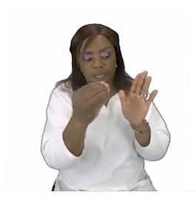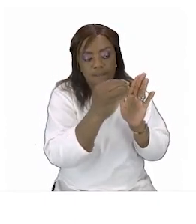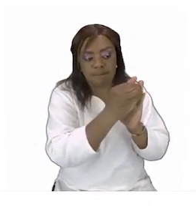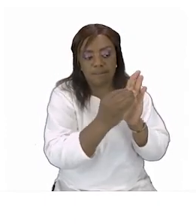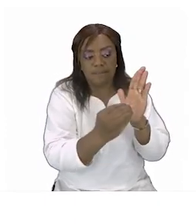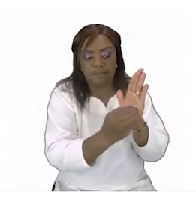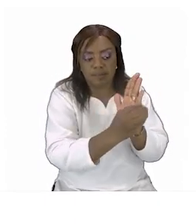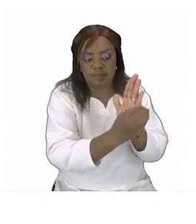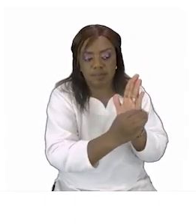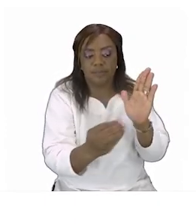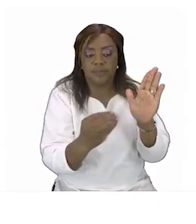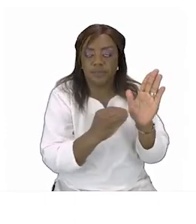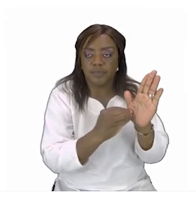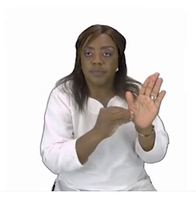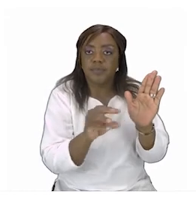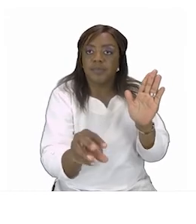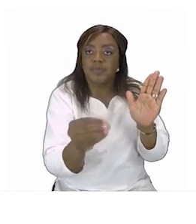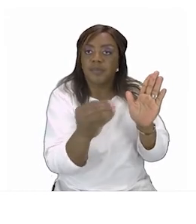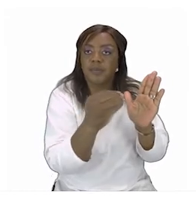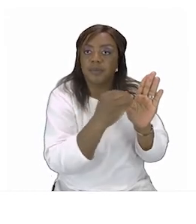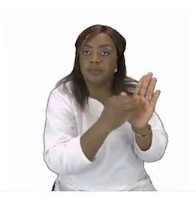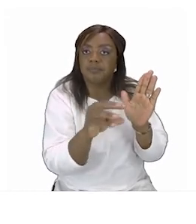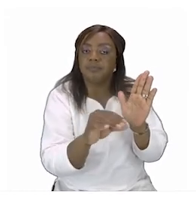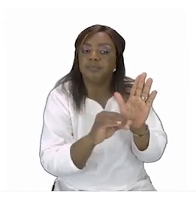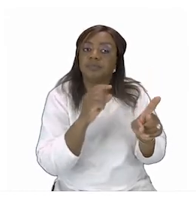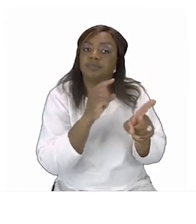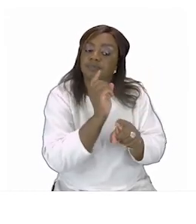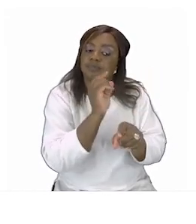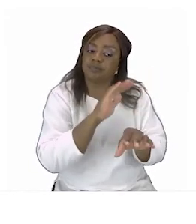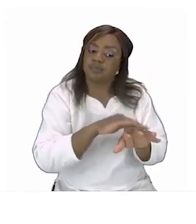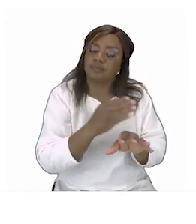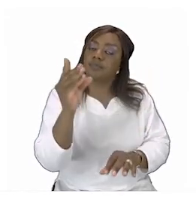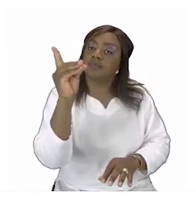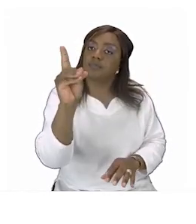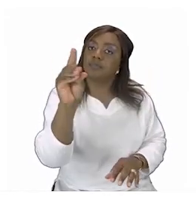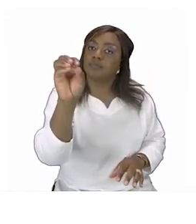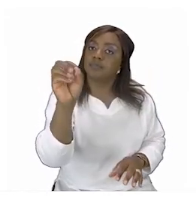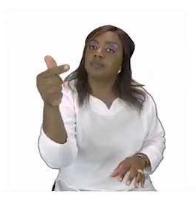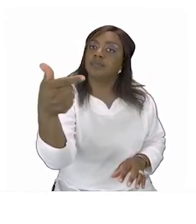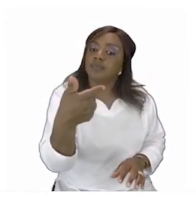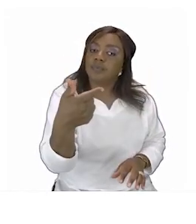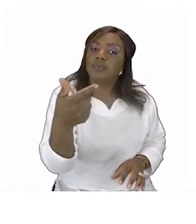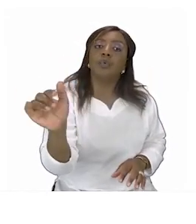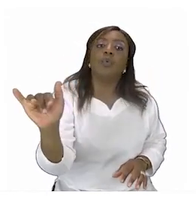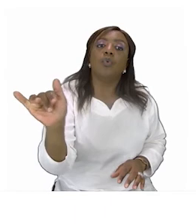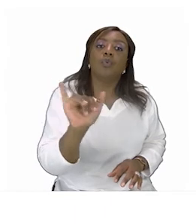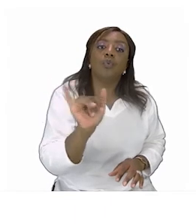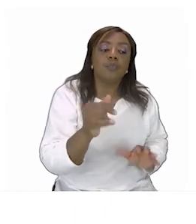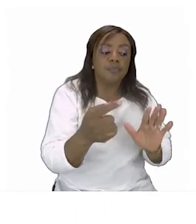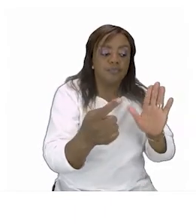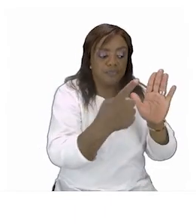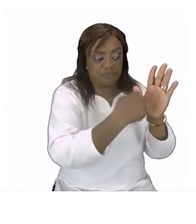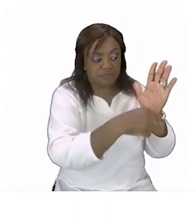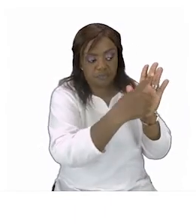for example the first one is dog dog dog dog can